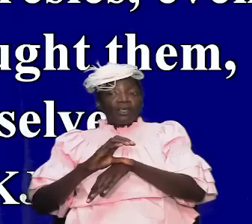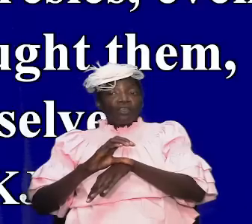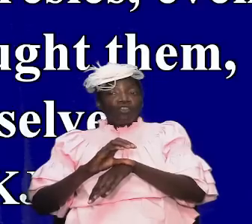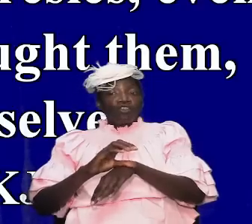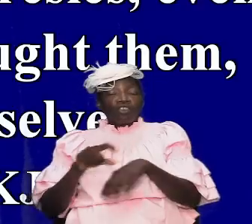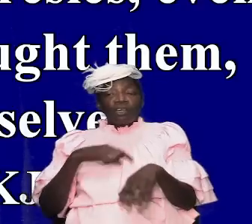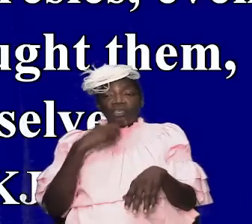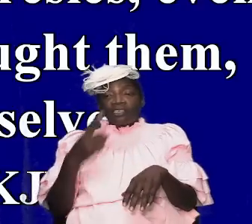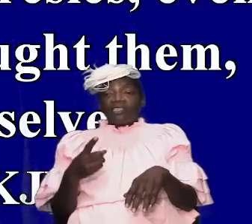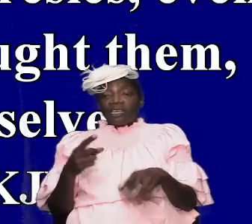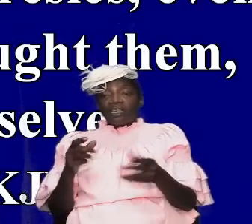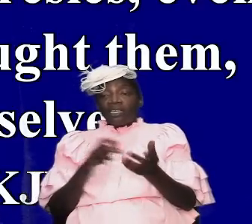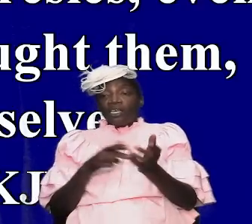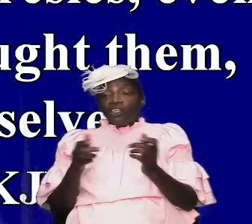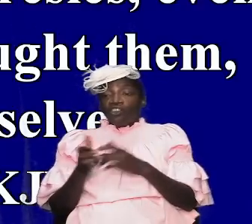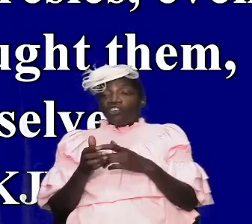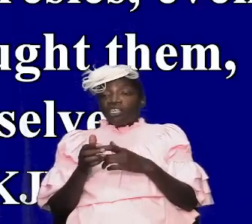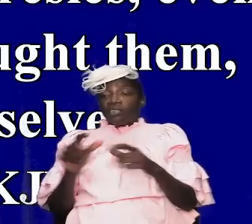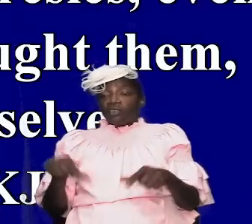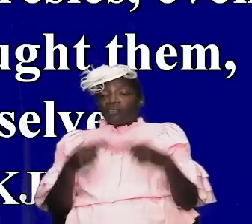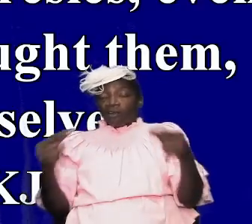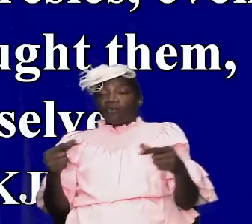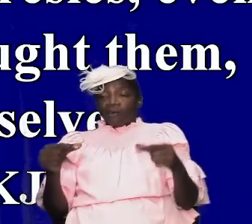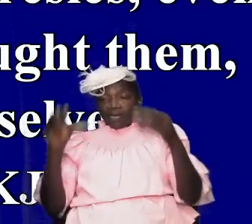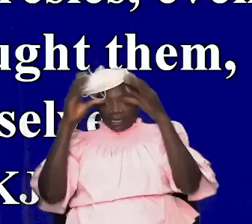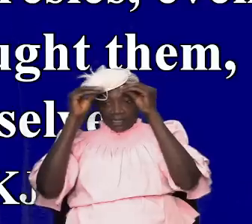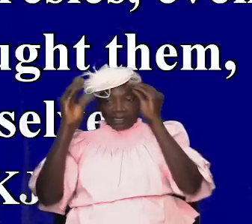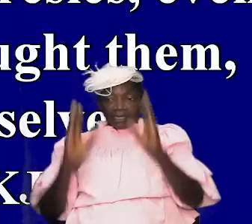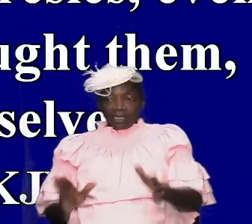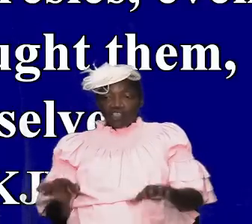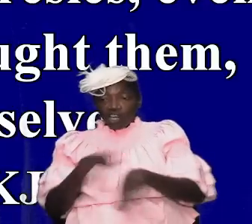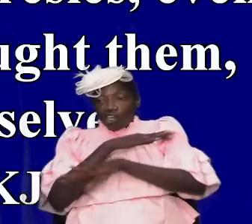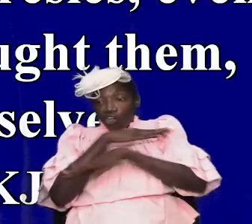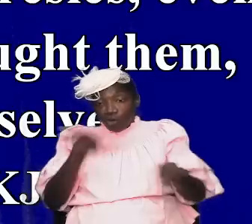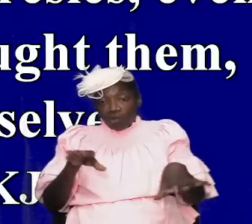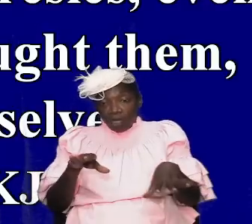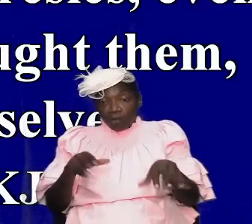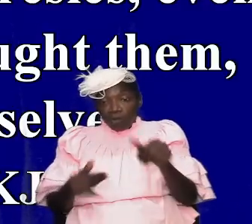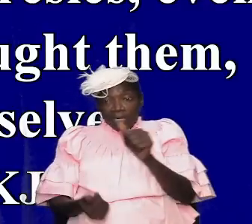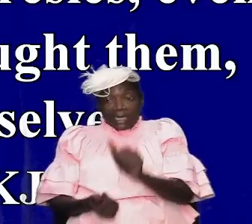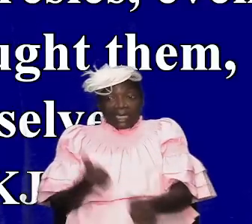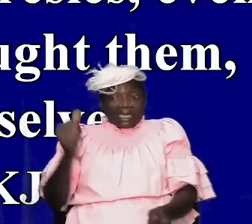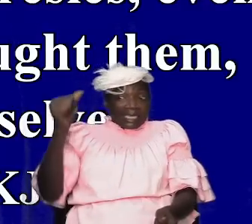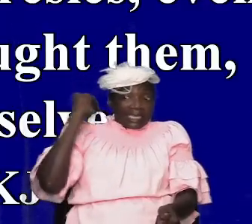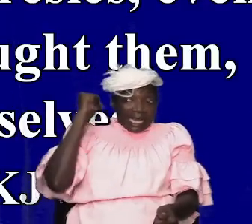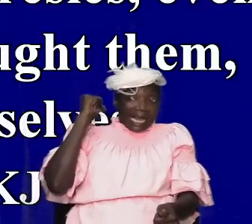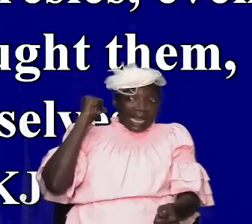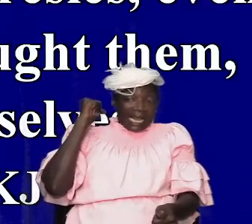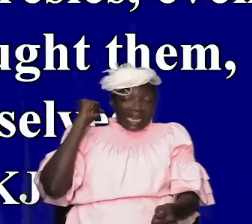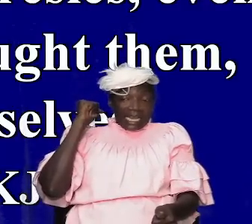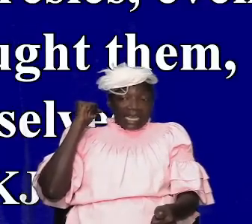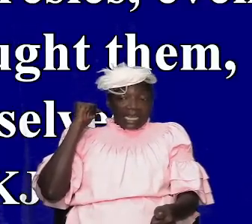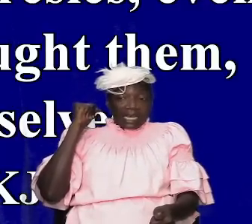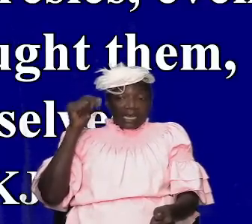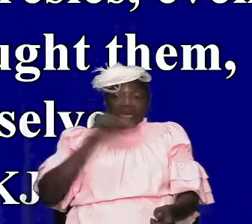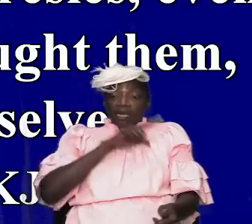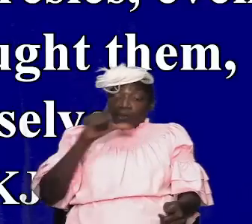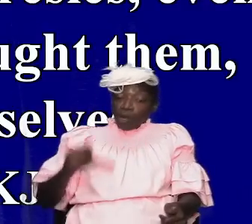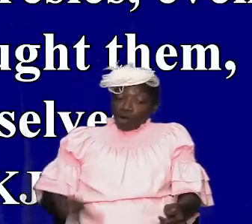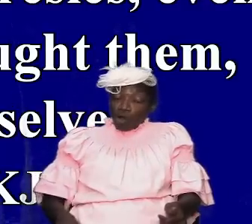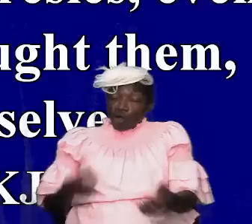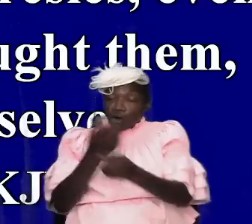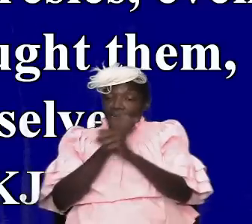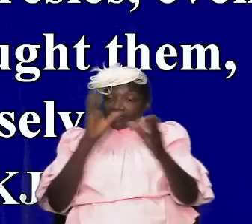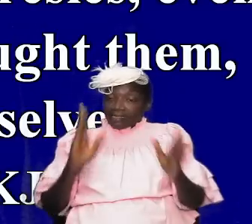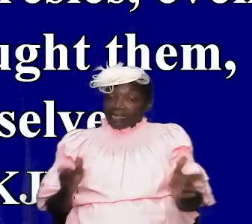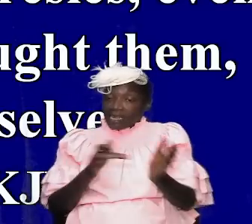saying that jesus was a great teacher but nothing more and denying the only lord god and our savior jesus christ